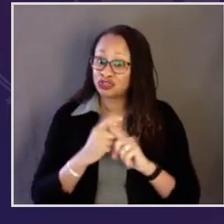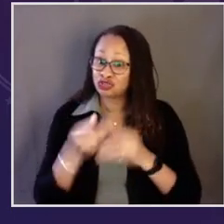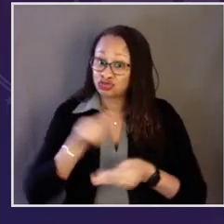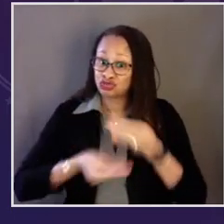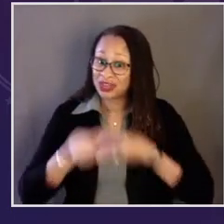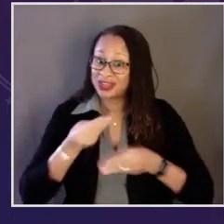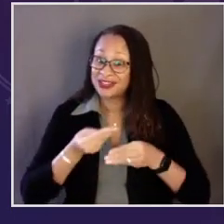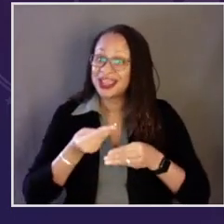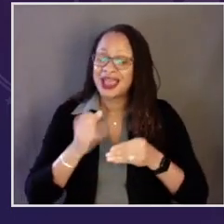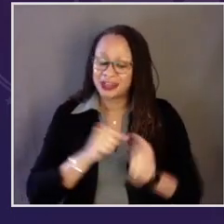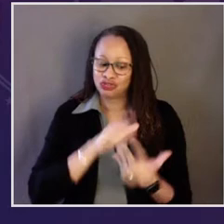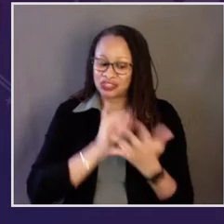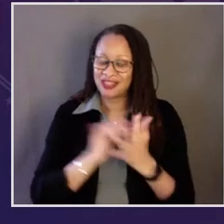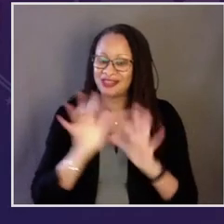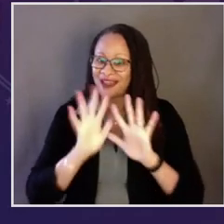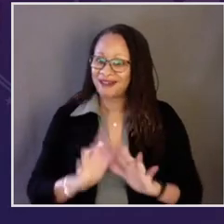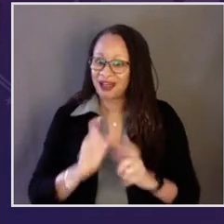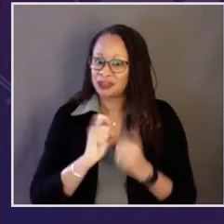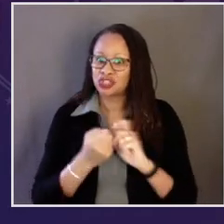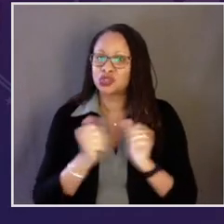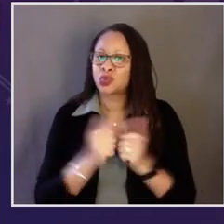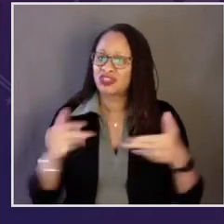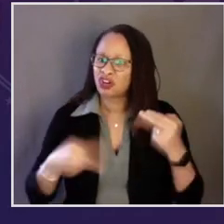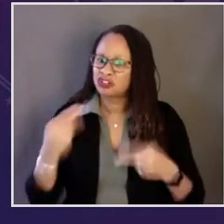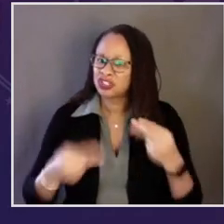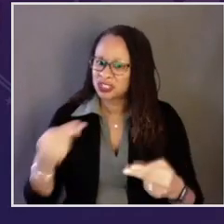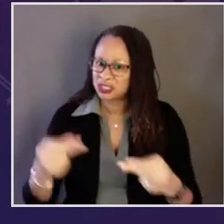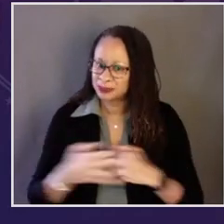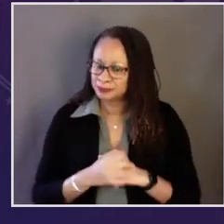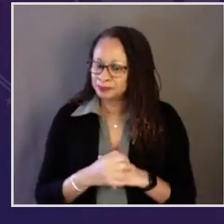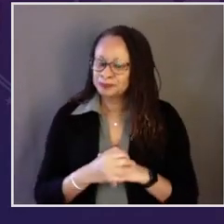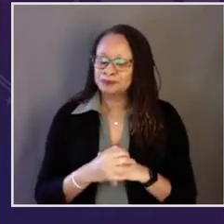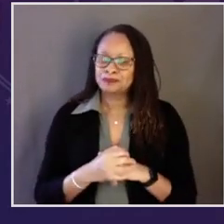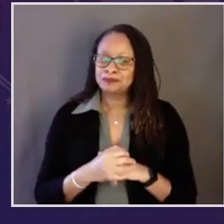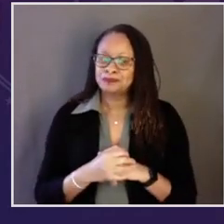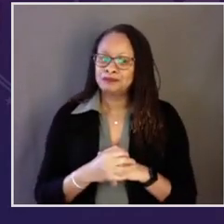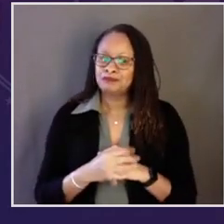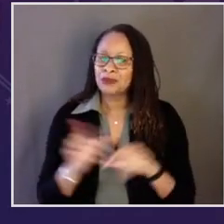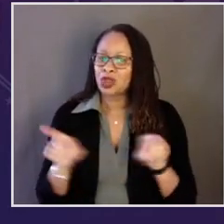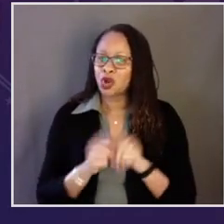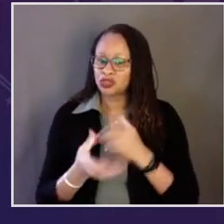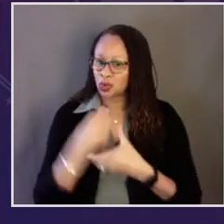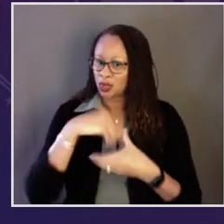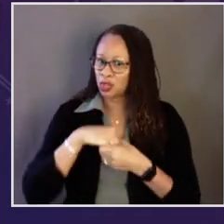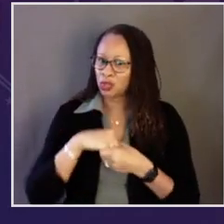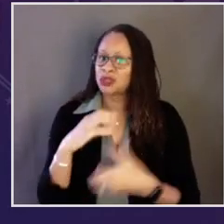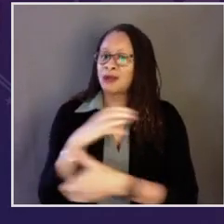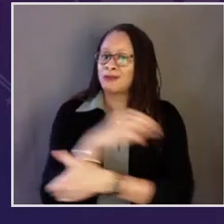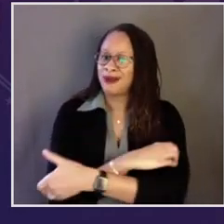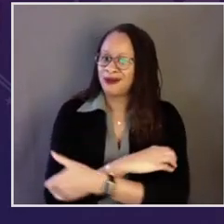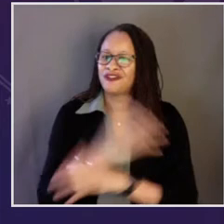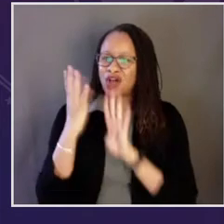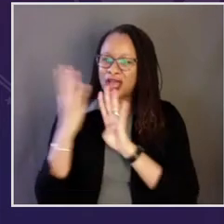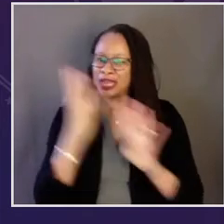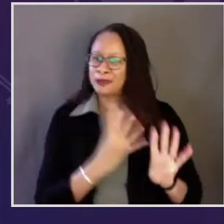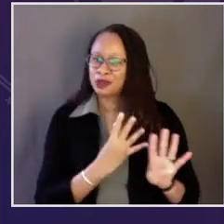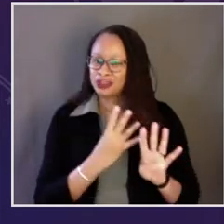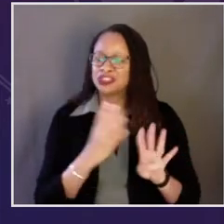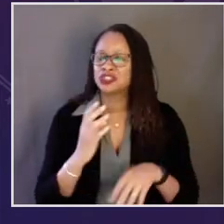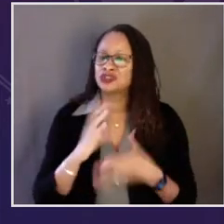trade, as well as addresses the climate crisis with urgency. She also embodies a